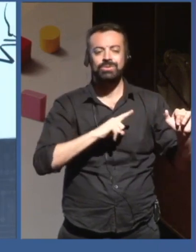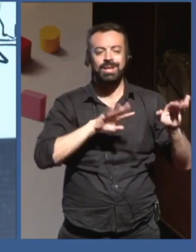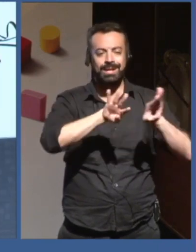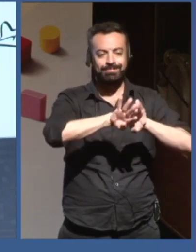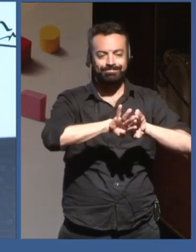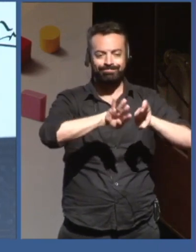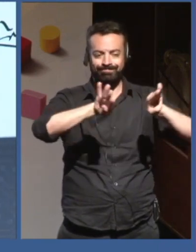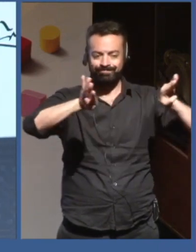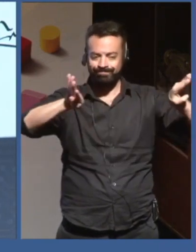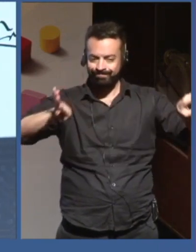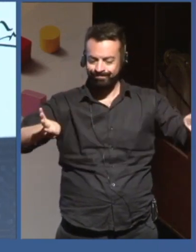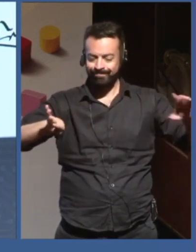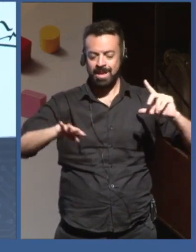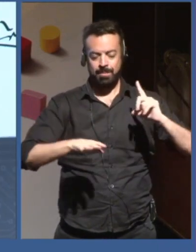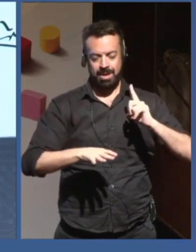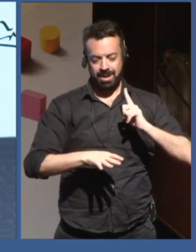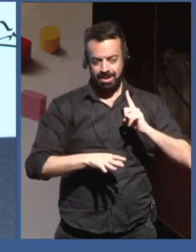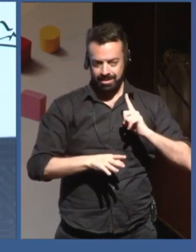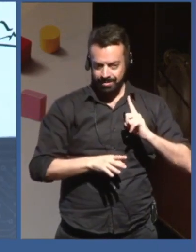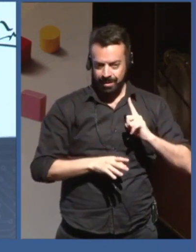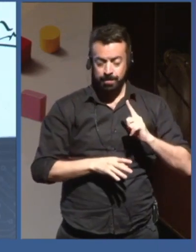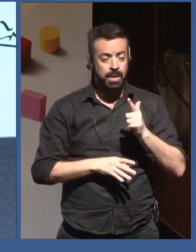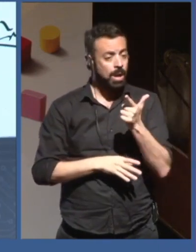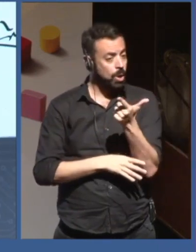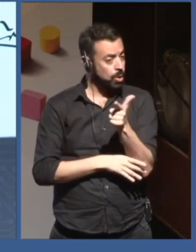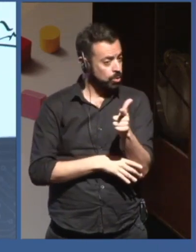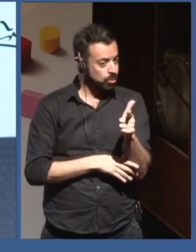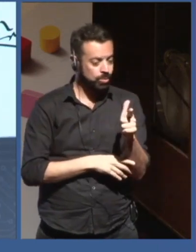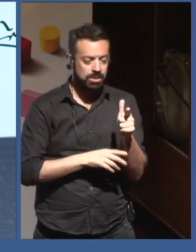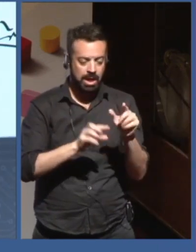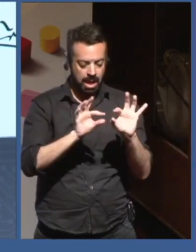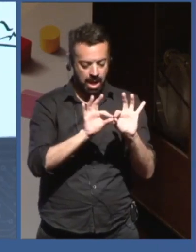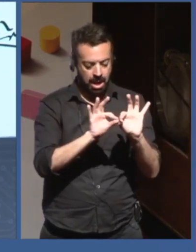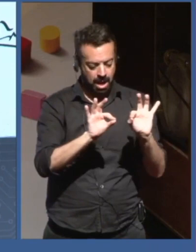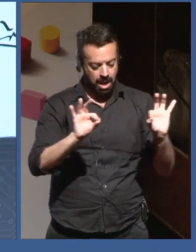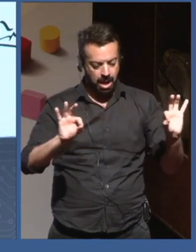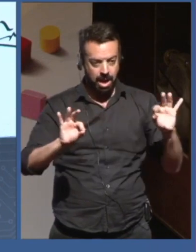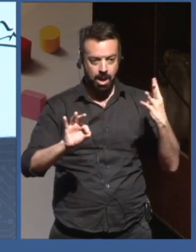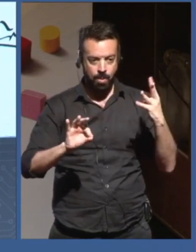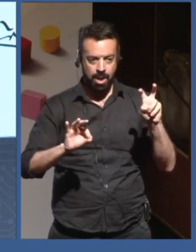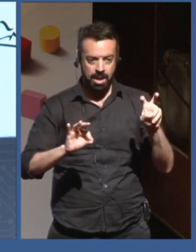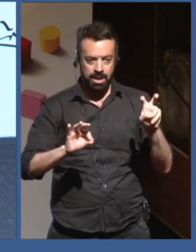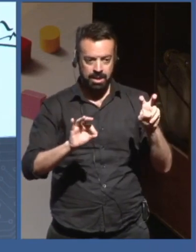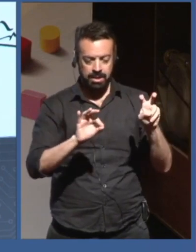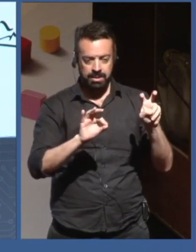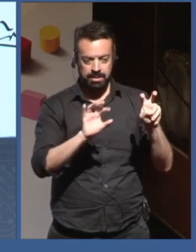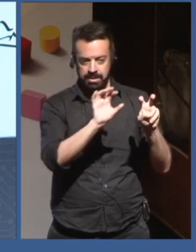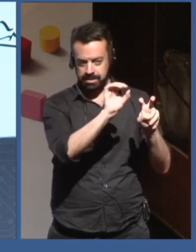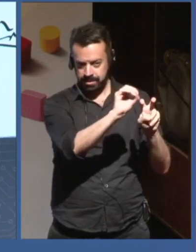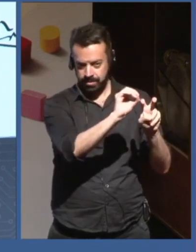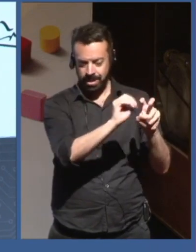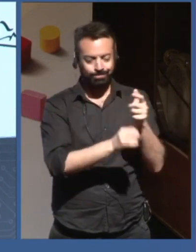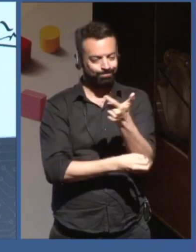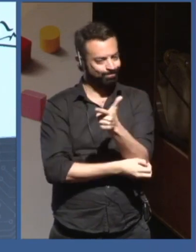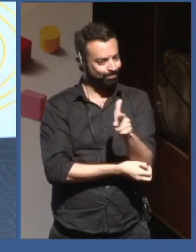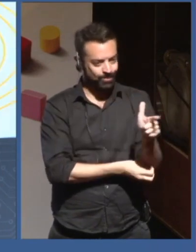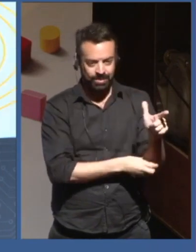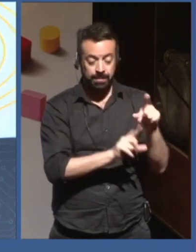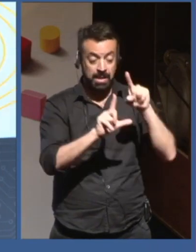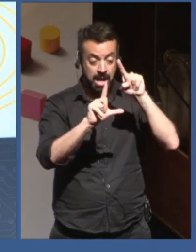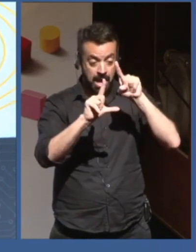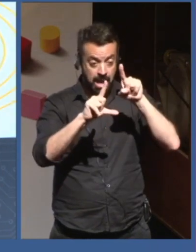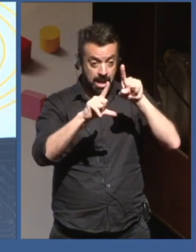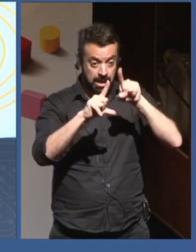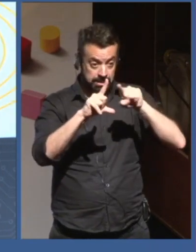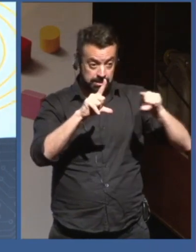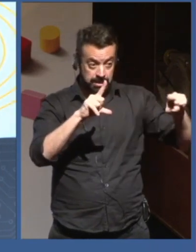45-degree line where as statistics get better, countries are richer. So let's say it's